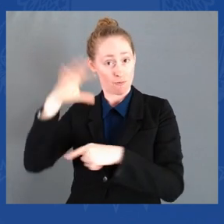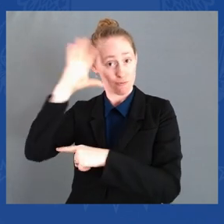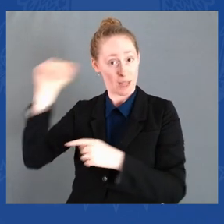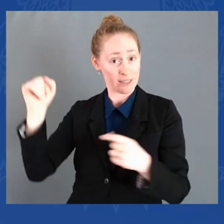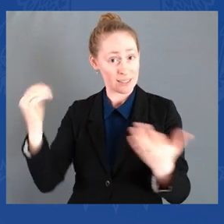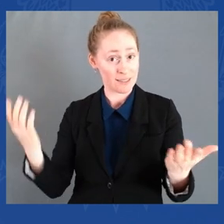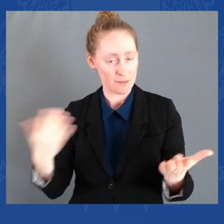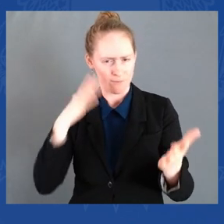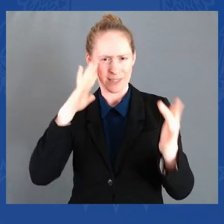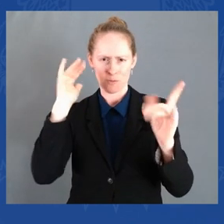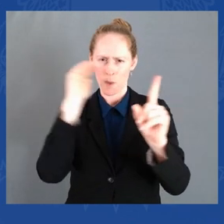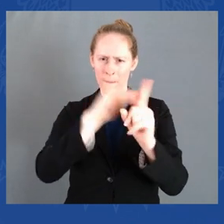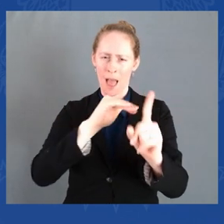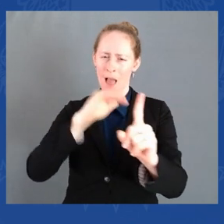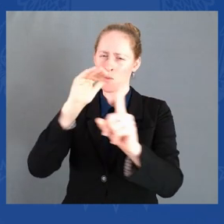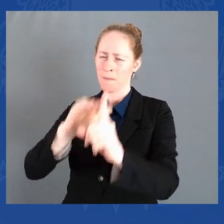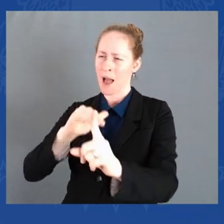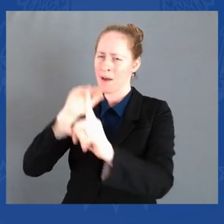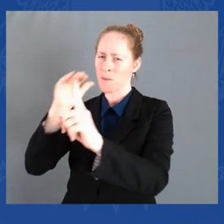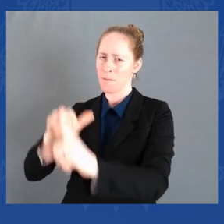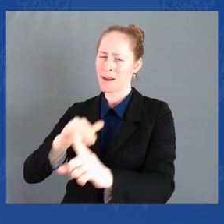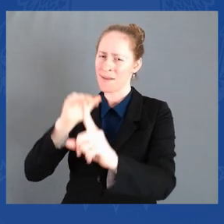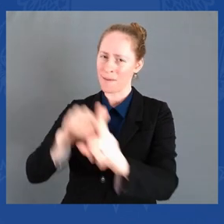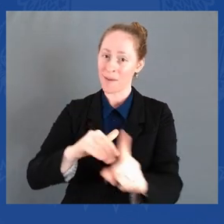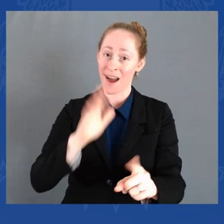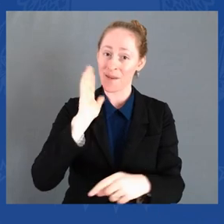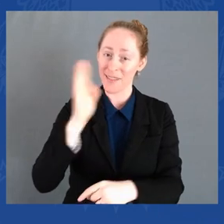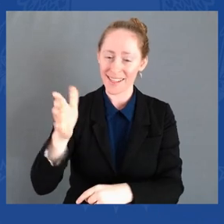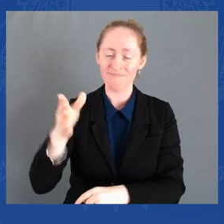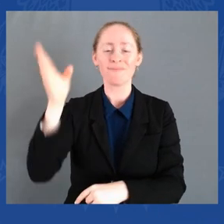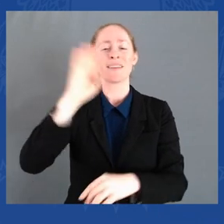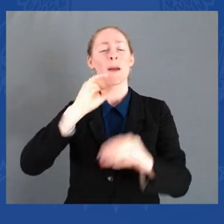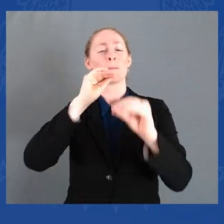God bless you all. Enjoy the night today. Thank you very much.